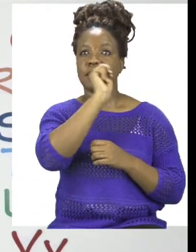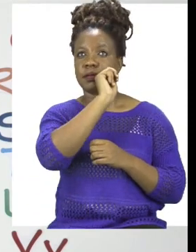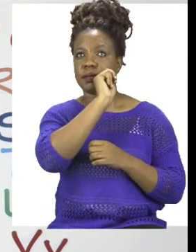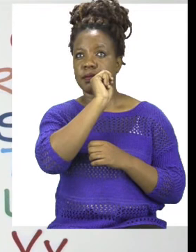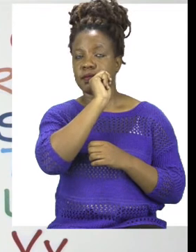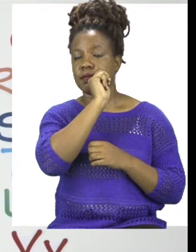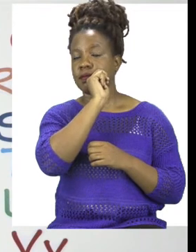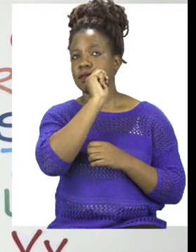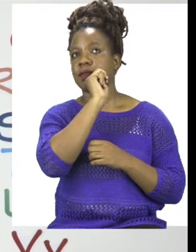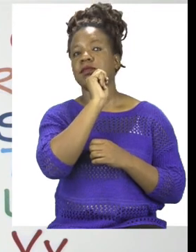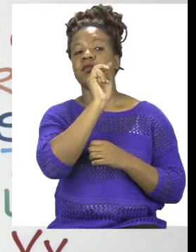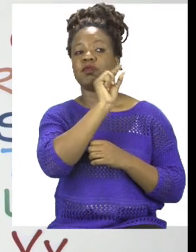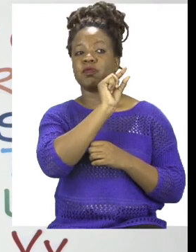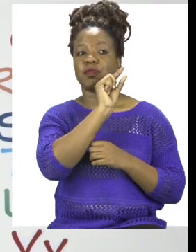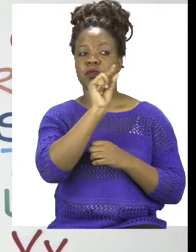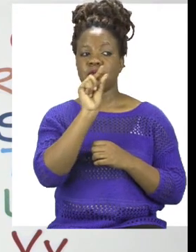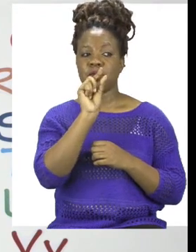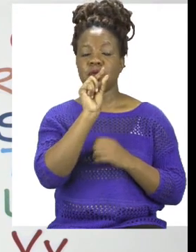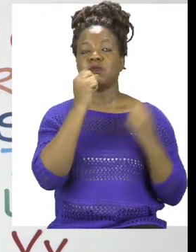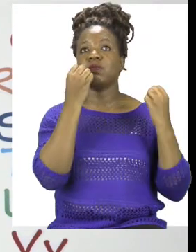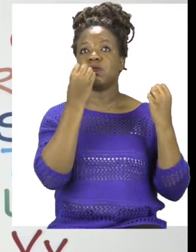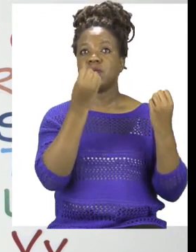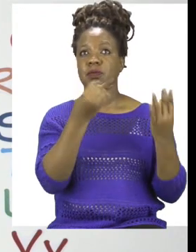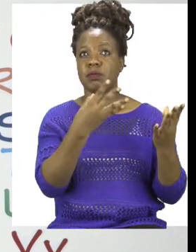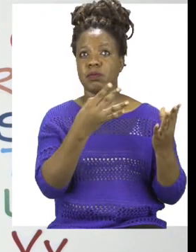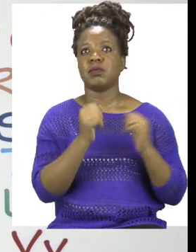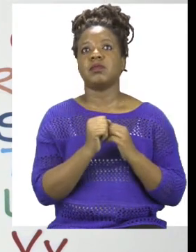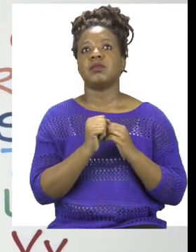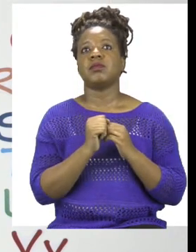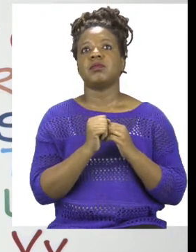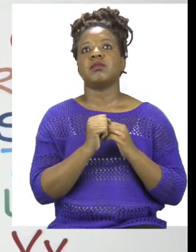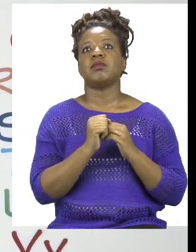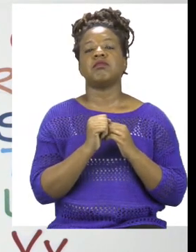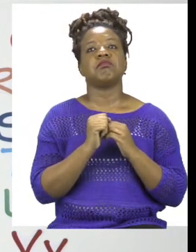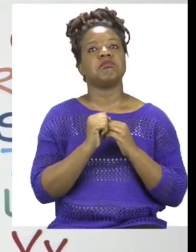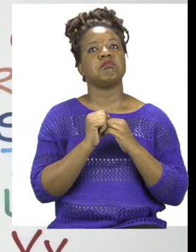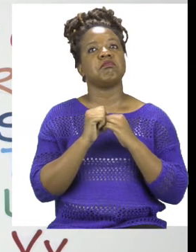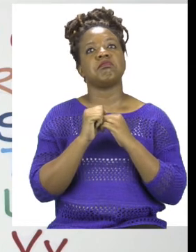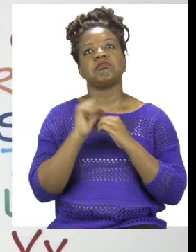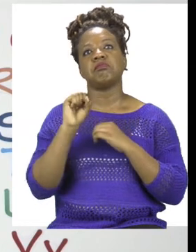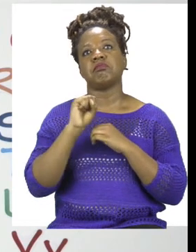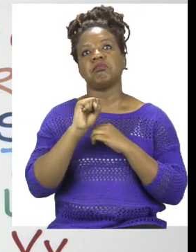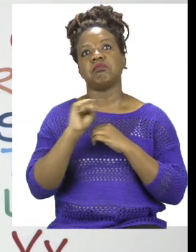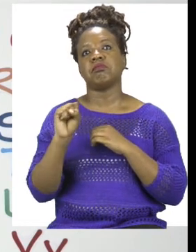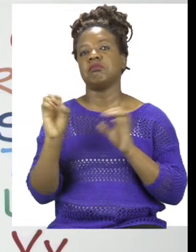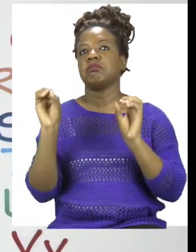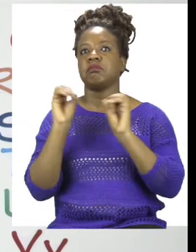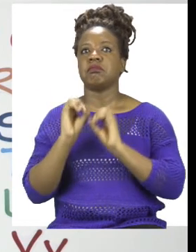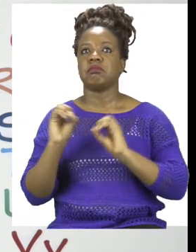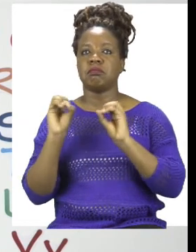our plural noun the people. People means more than one person.